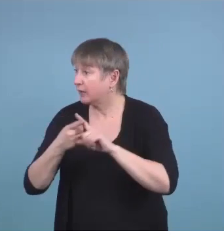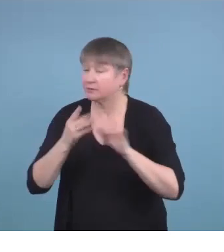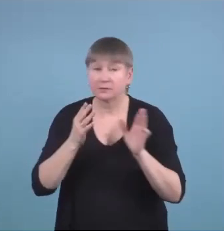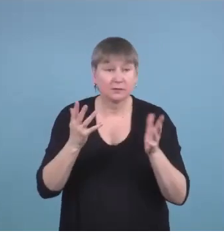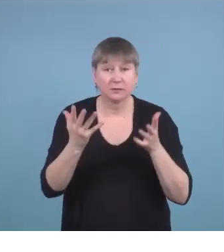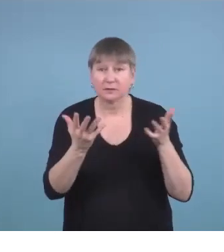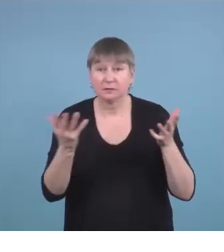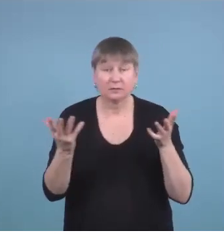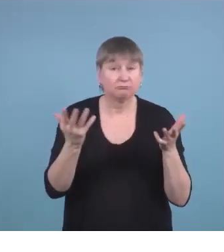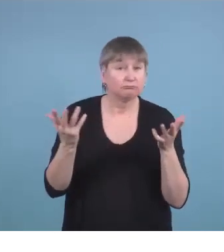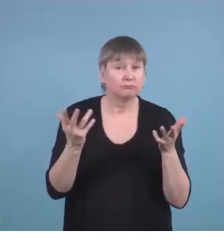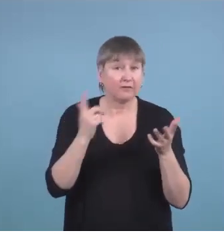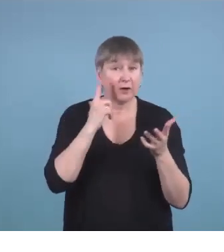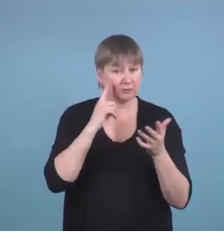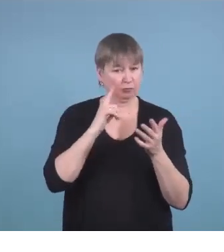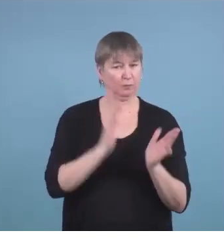for those pictures.